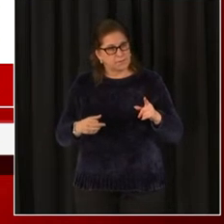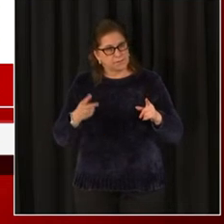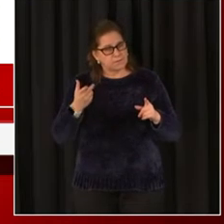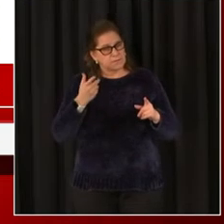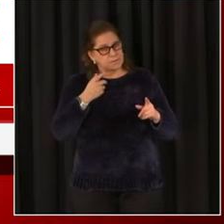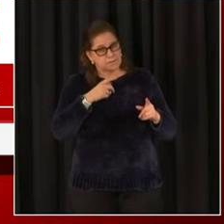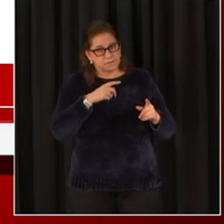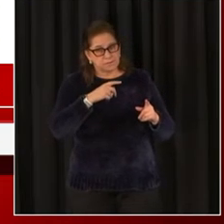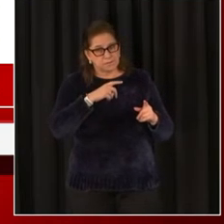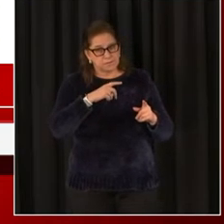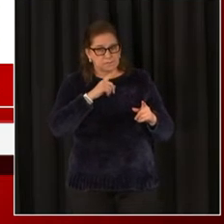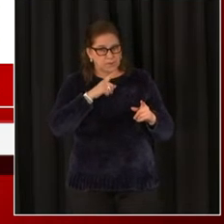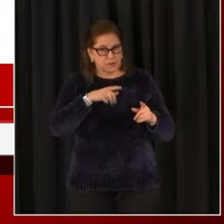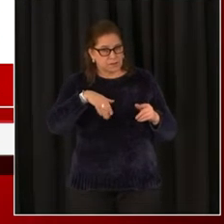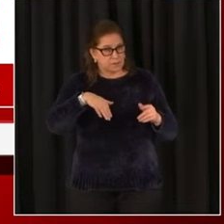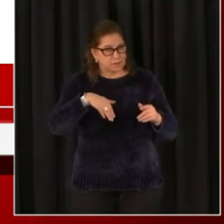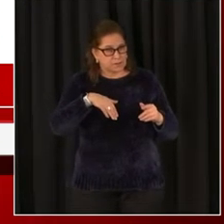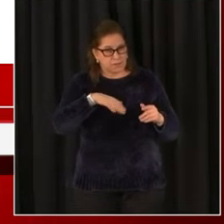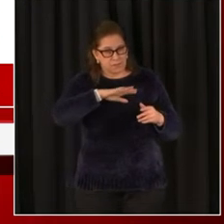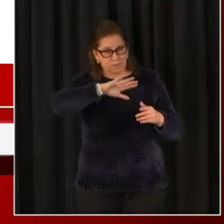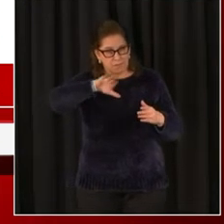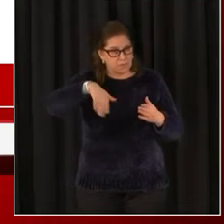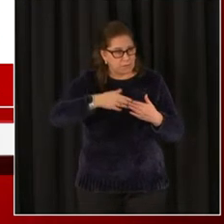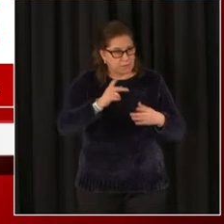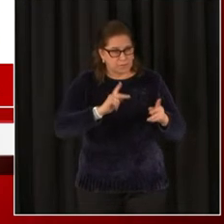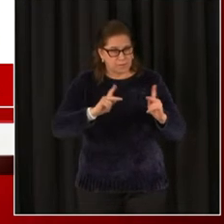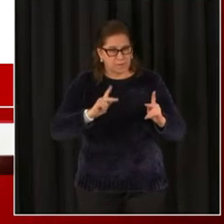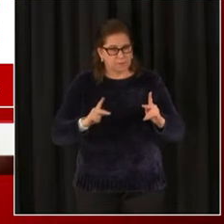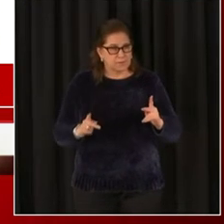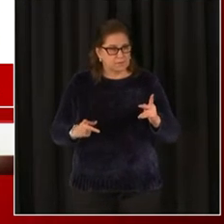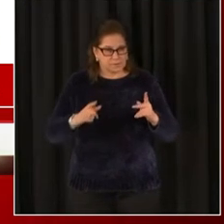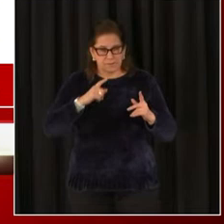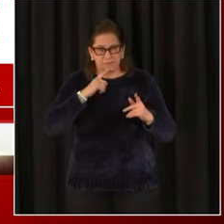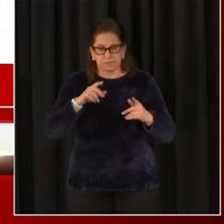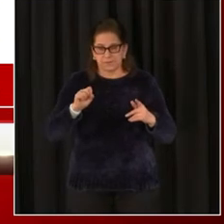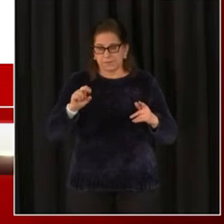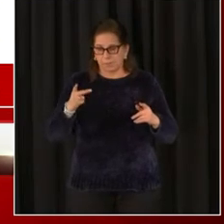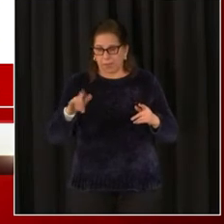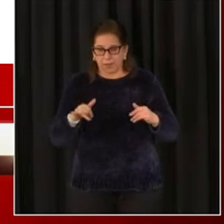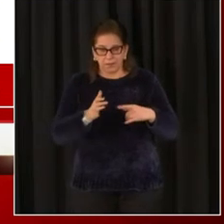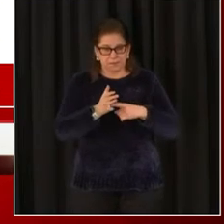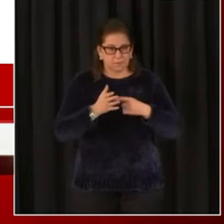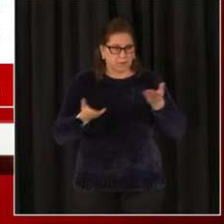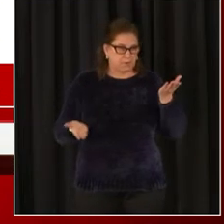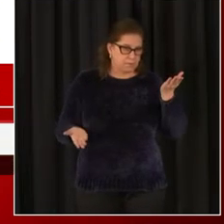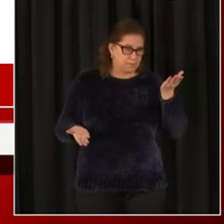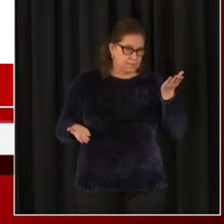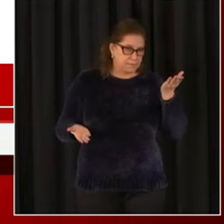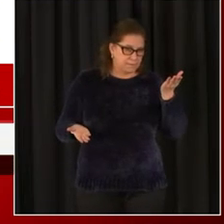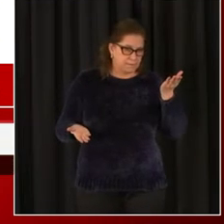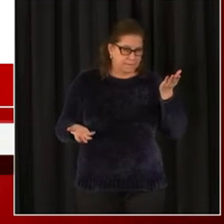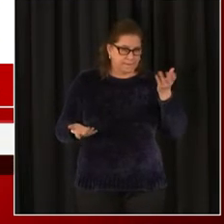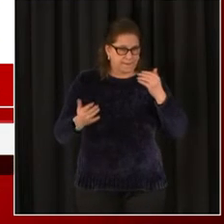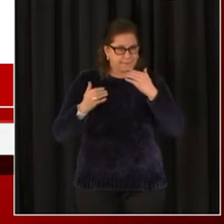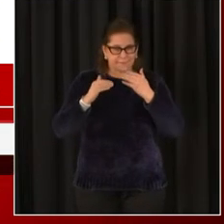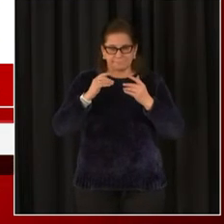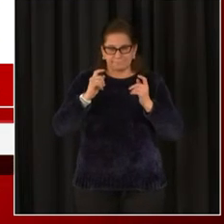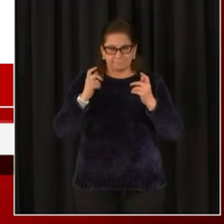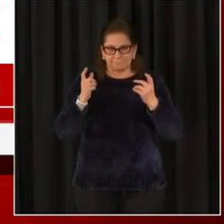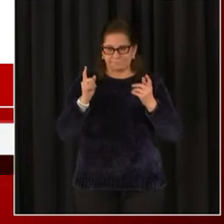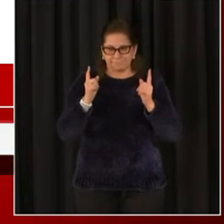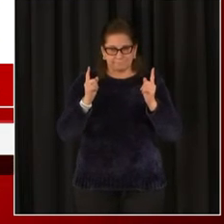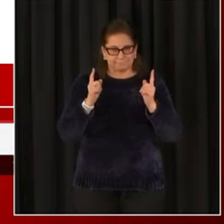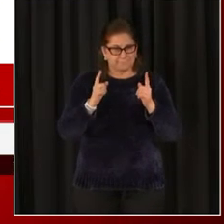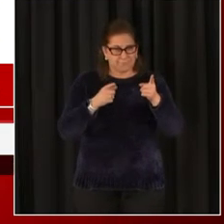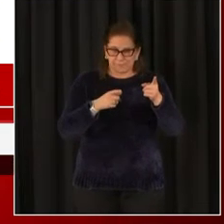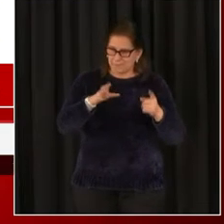not administering all the vaccines that you have been allowed? There seems to be. Well, I, I don't, I don't want you to reduce my comments to